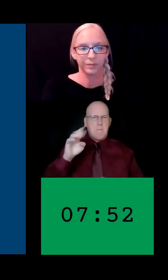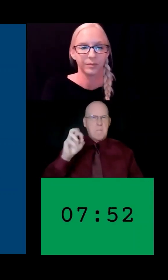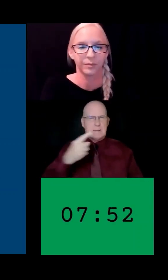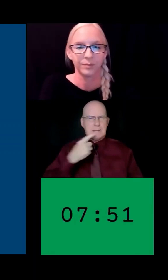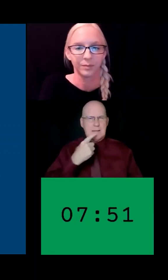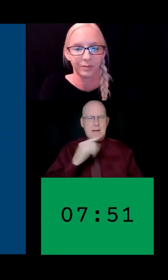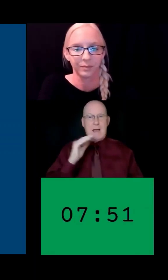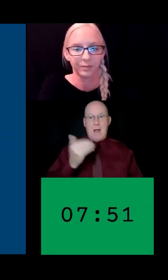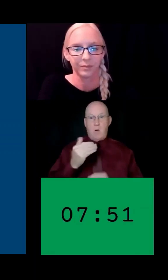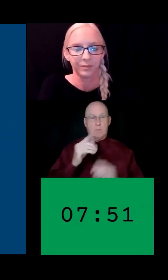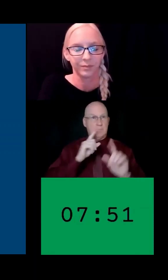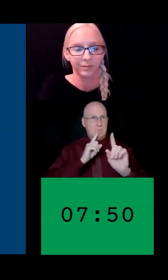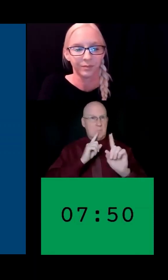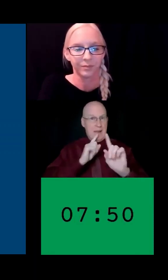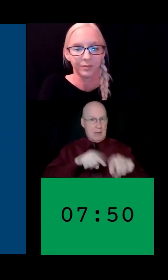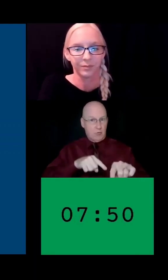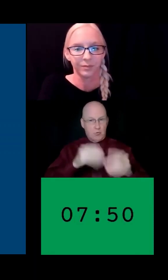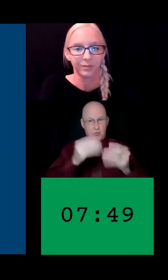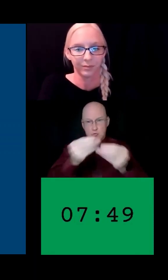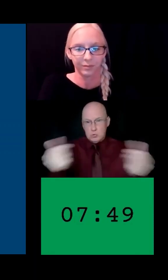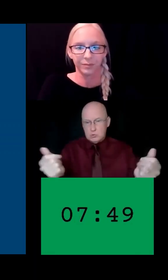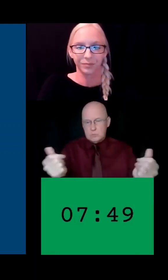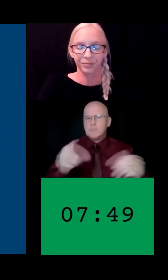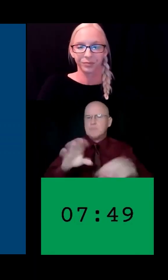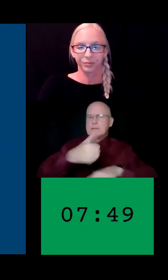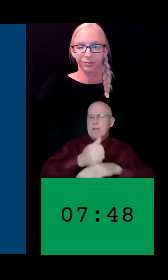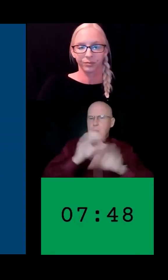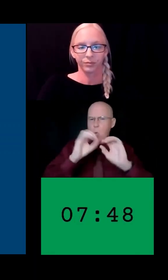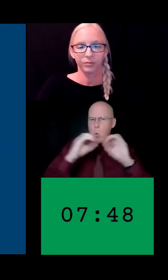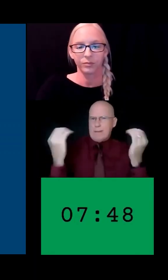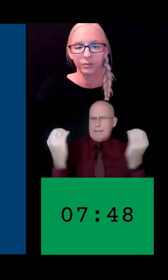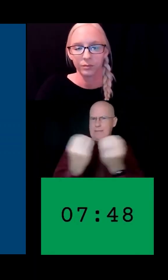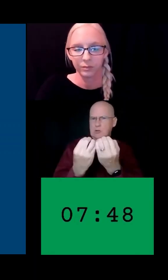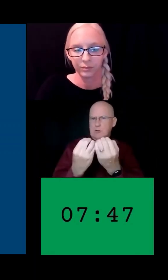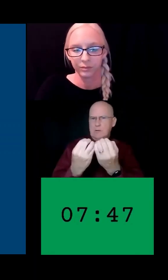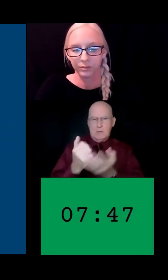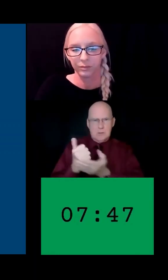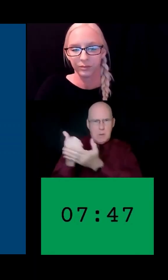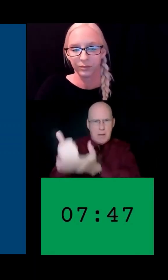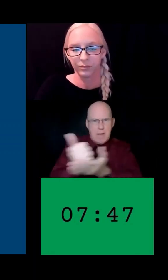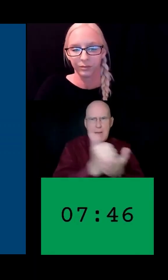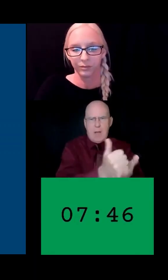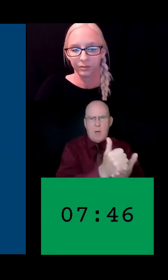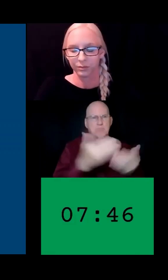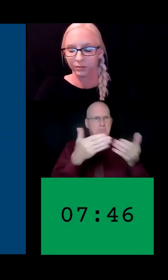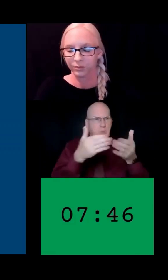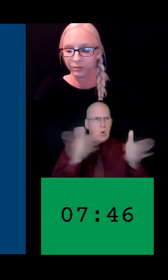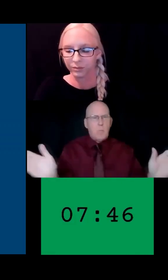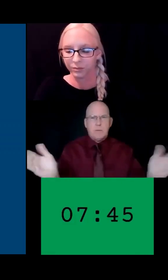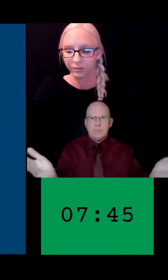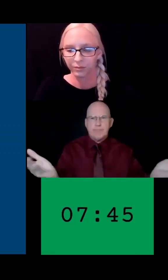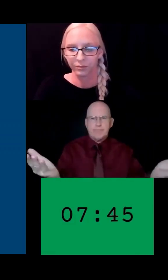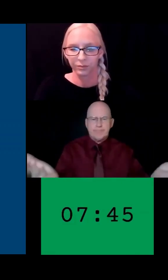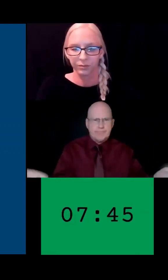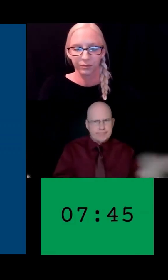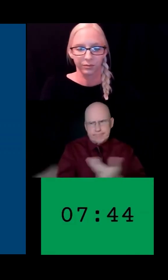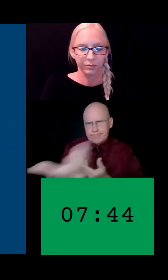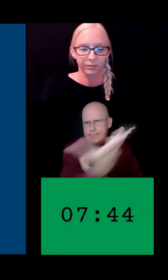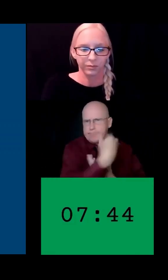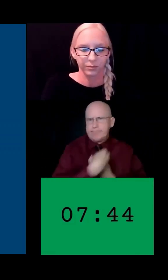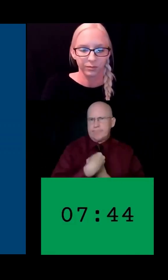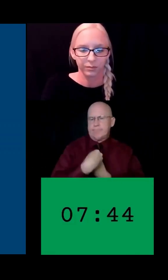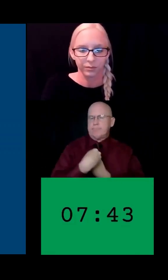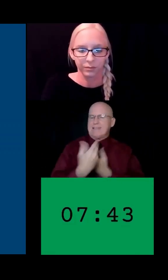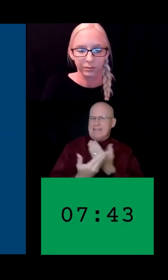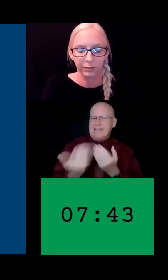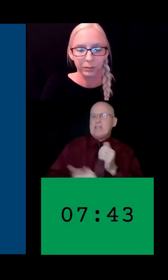solution is to create an organization that will help make inclusivity and accessibility a lot easier